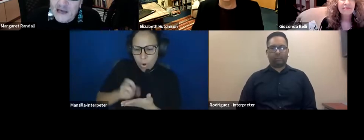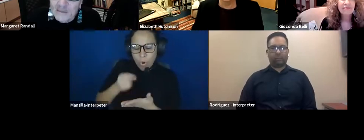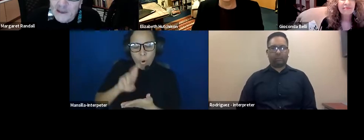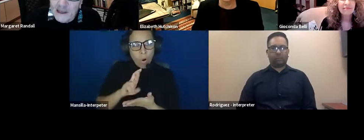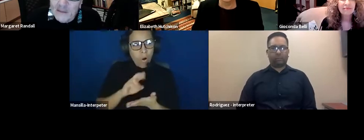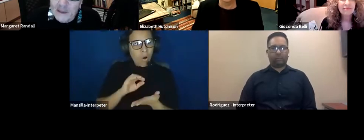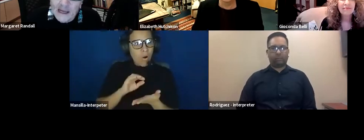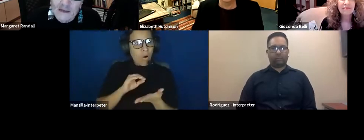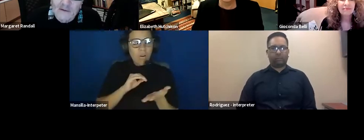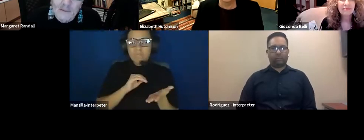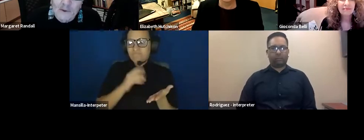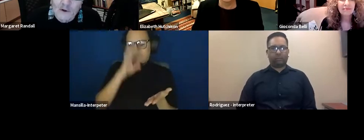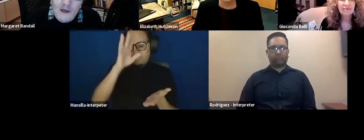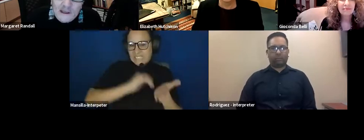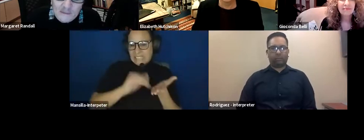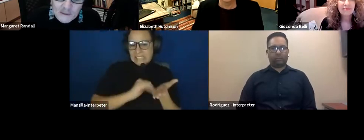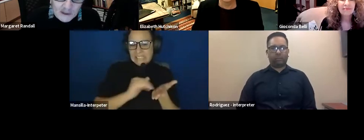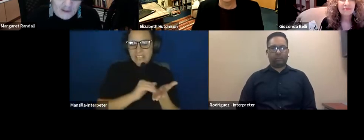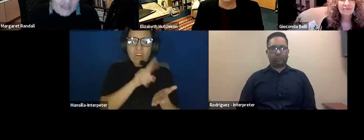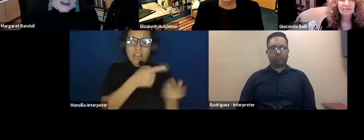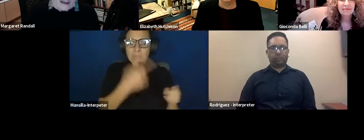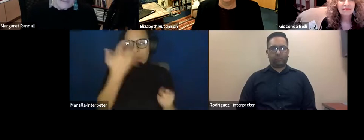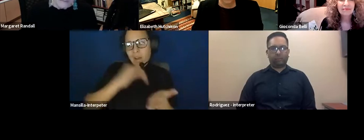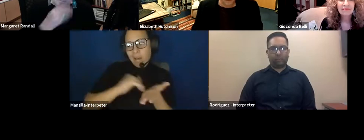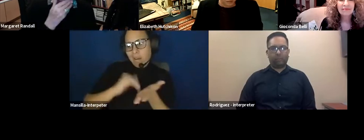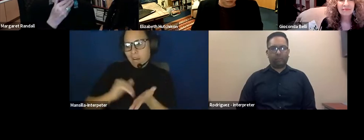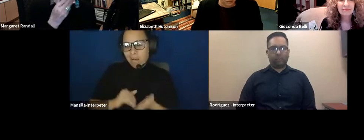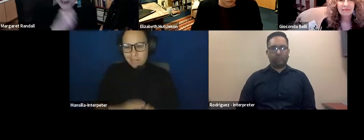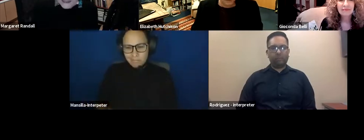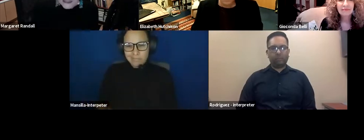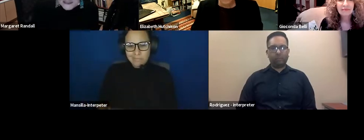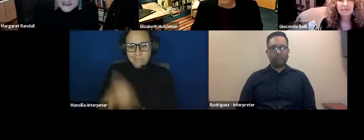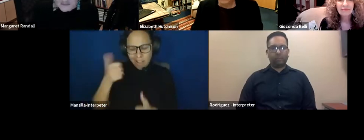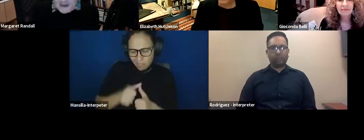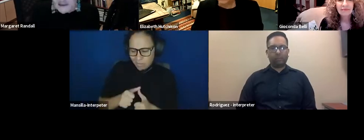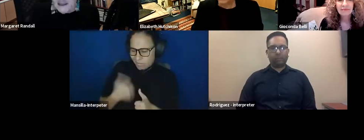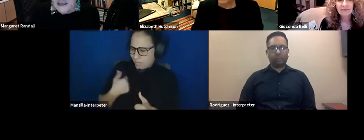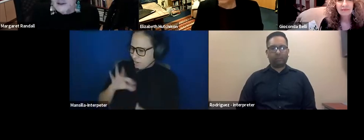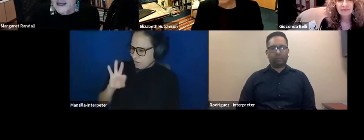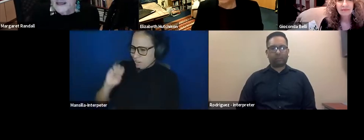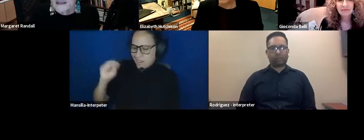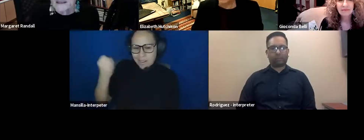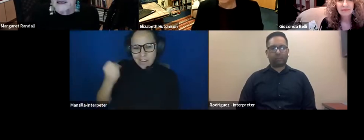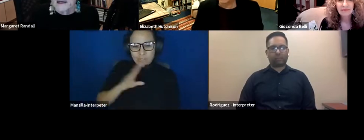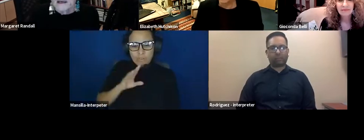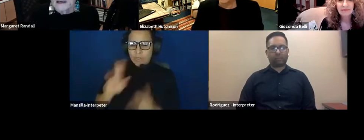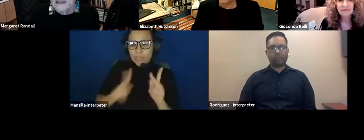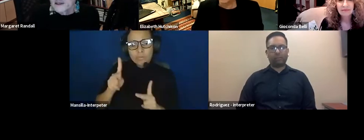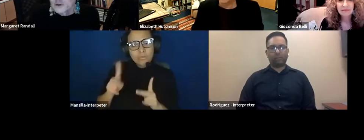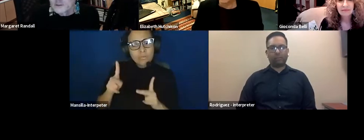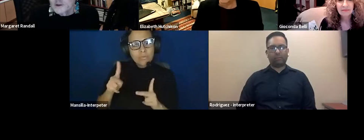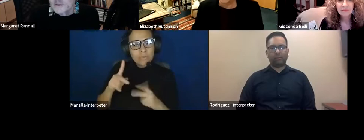that it was happening. I mean, I can remember talking to people, um, in the nineties about Daniel Ortega's, uh,